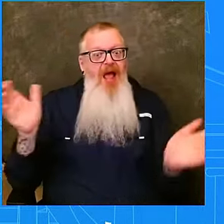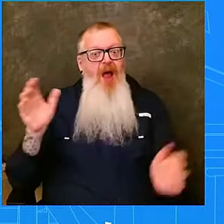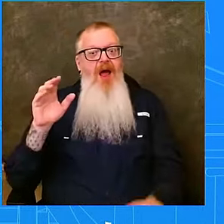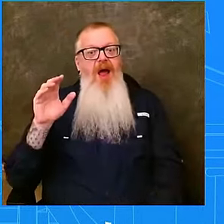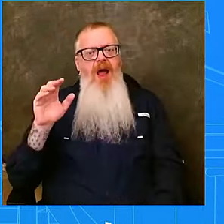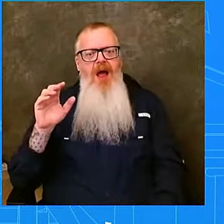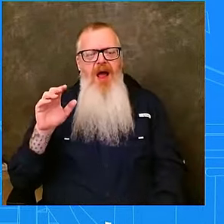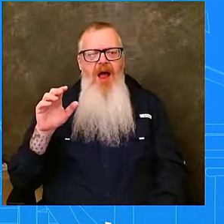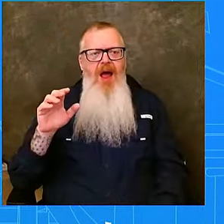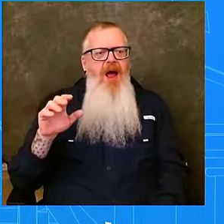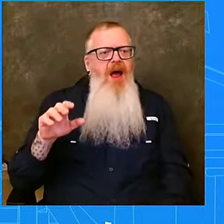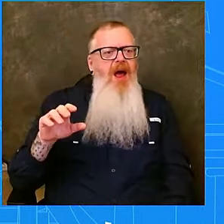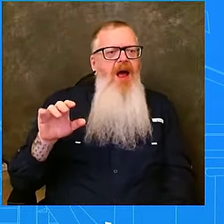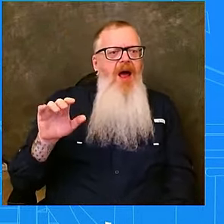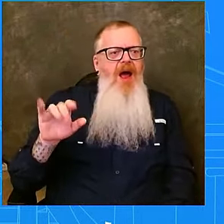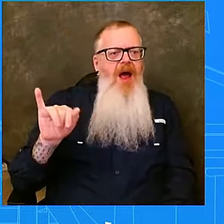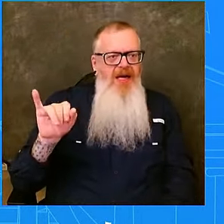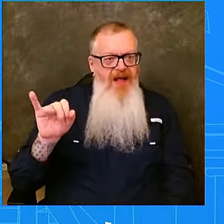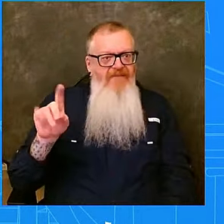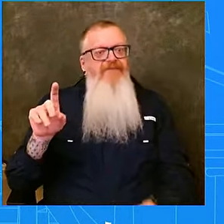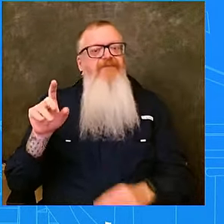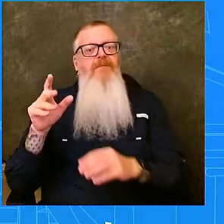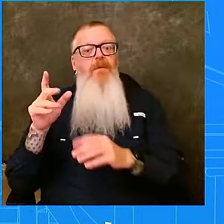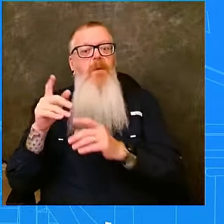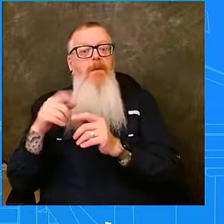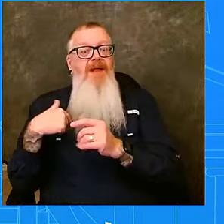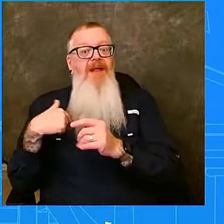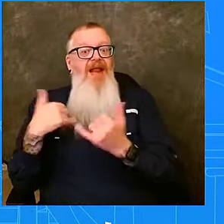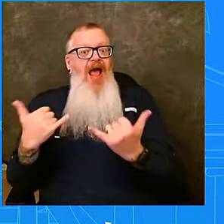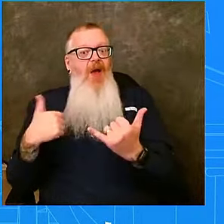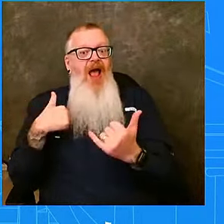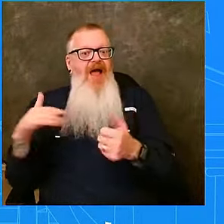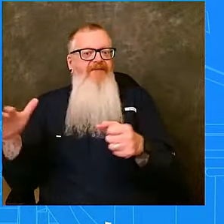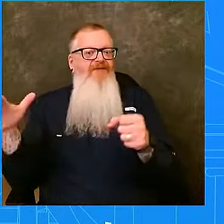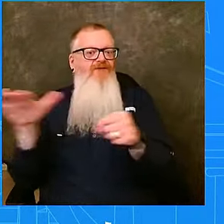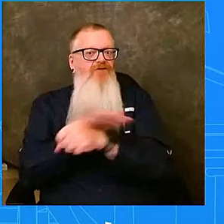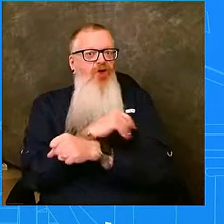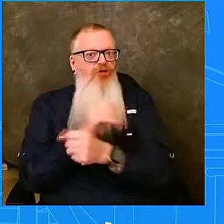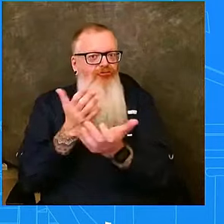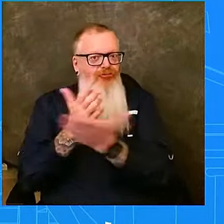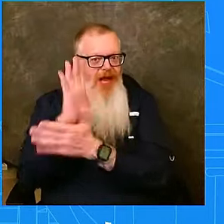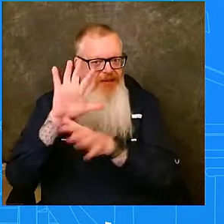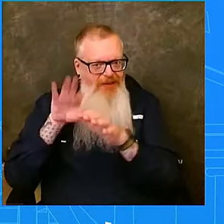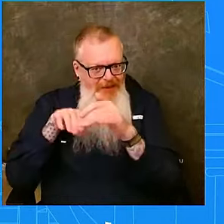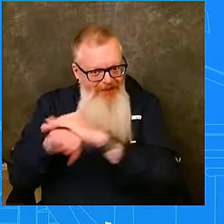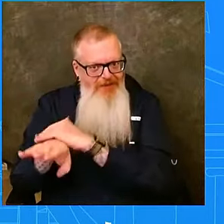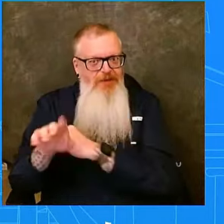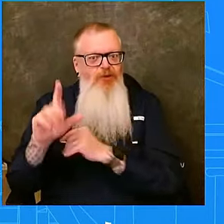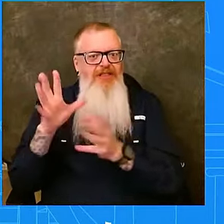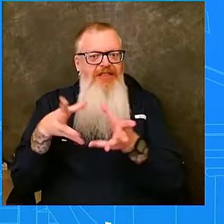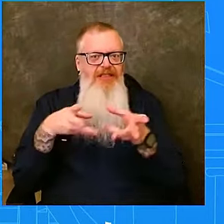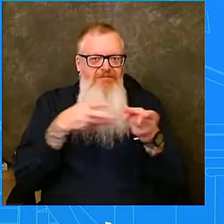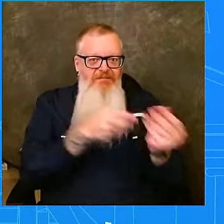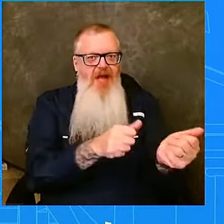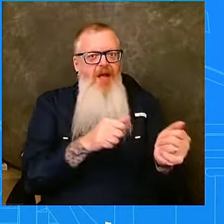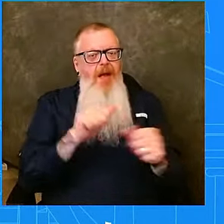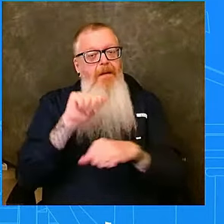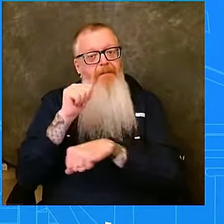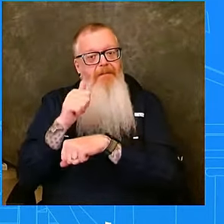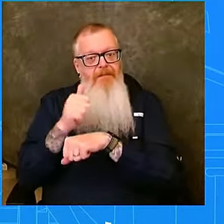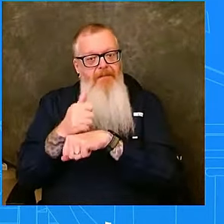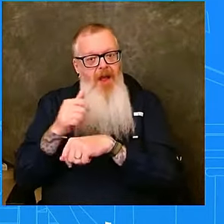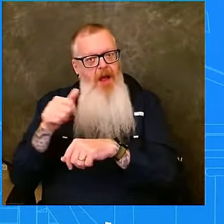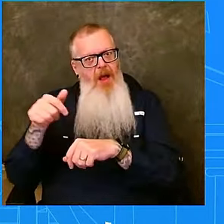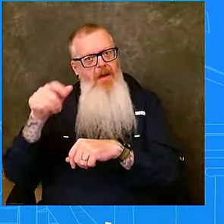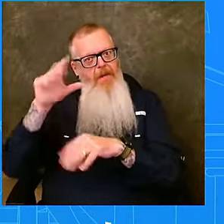With the full authority to spend against the president's fiscal year 25 budget, I've been able to start paying the recovery projects that we put on hold.